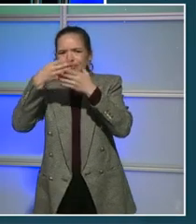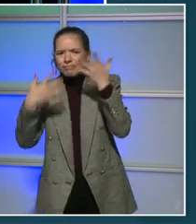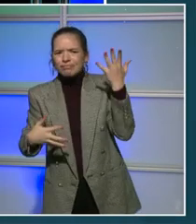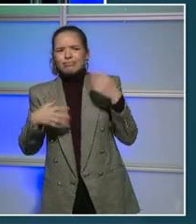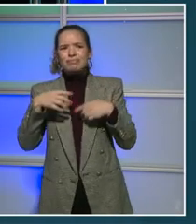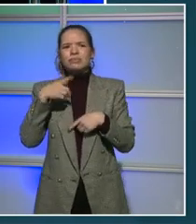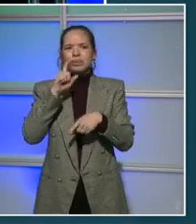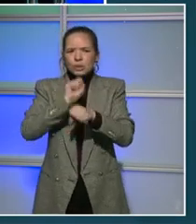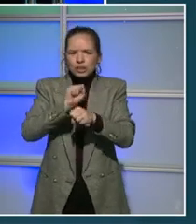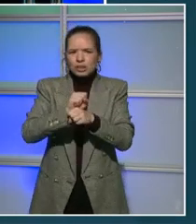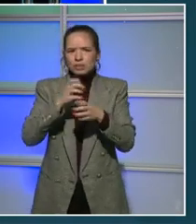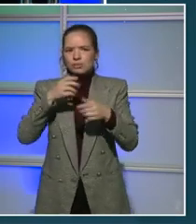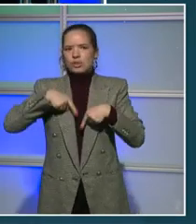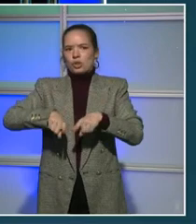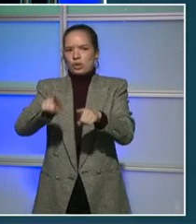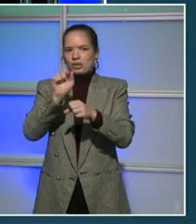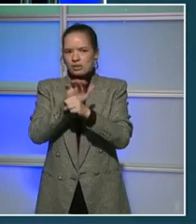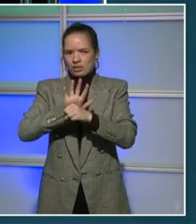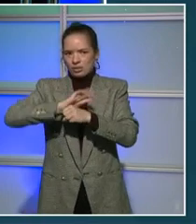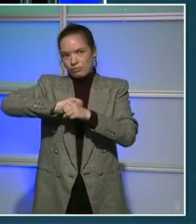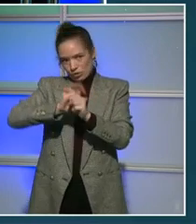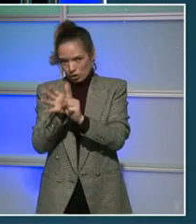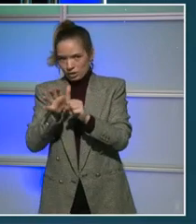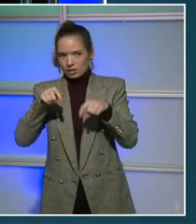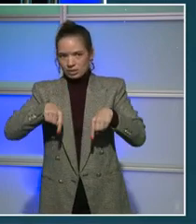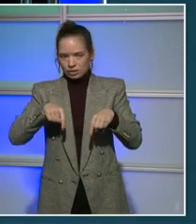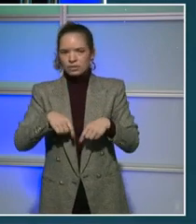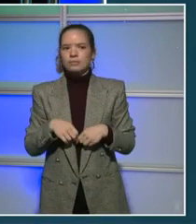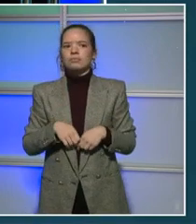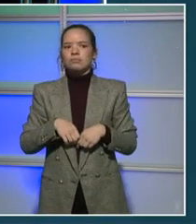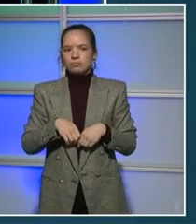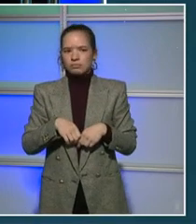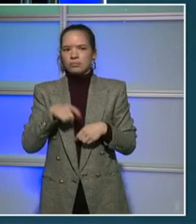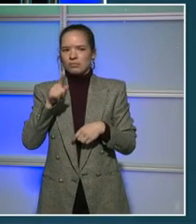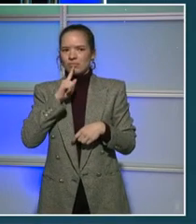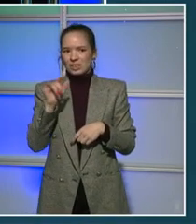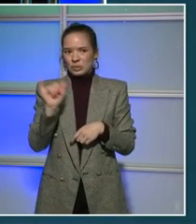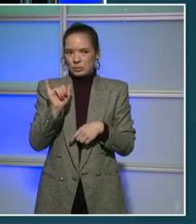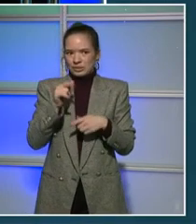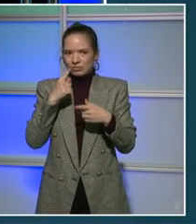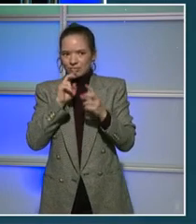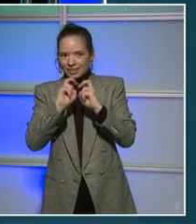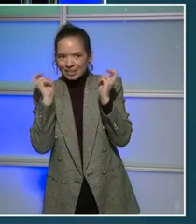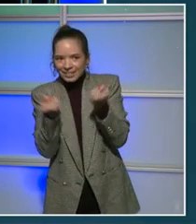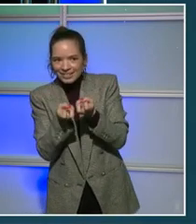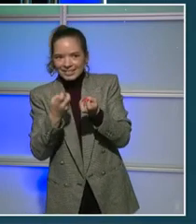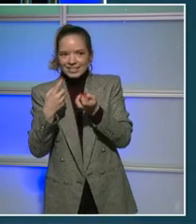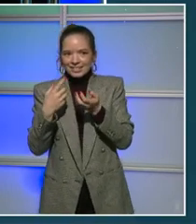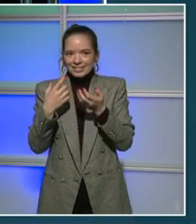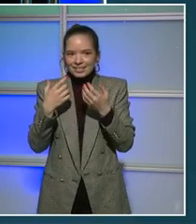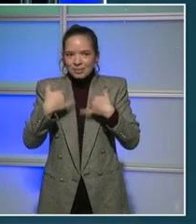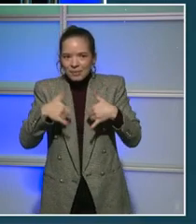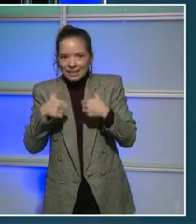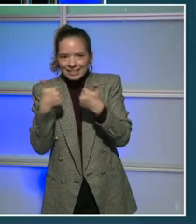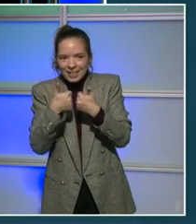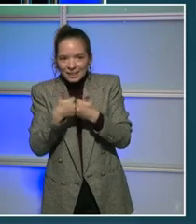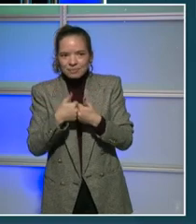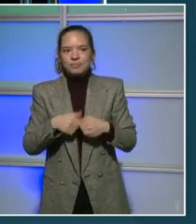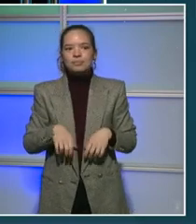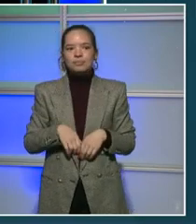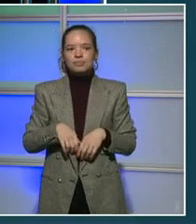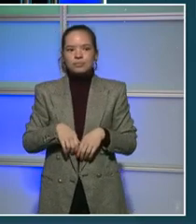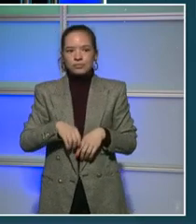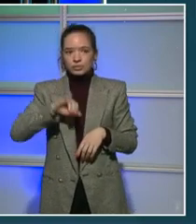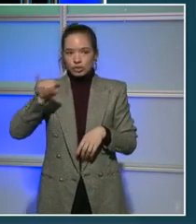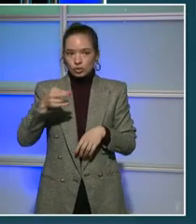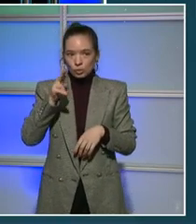Tonight they will be playing $100 game in real time just like if we were all together. With them is Julia Irving, the Director of the Mayor's Office of Community Relations and